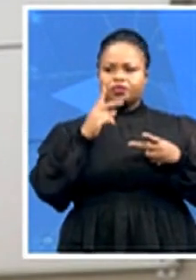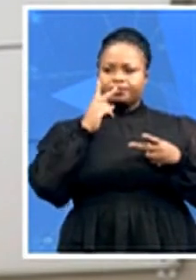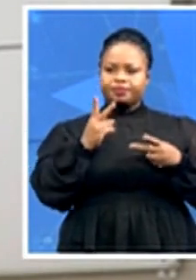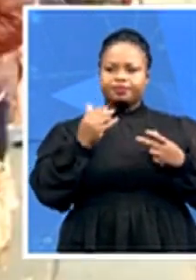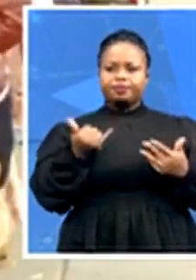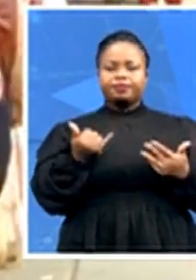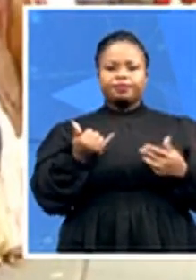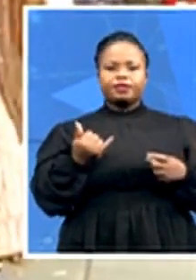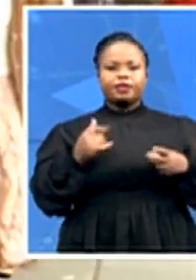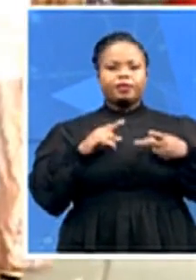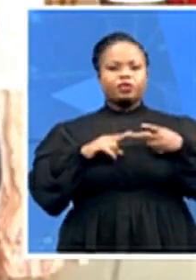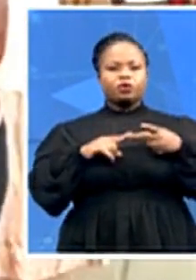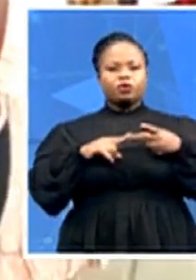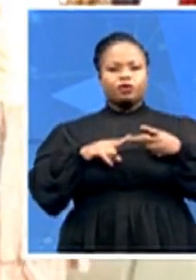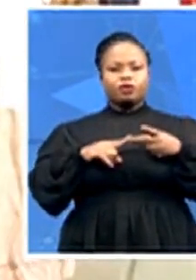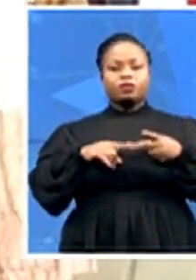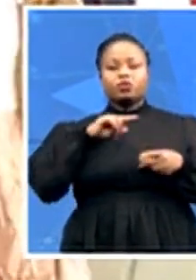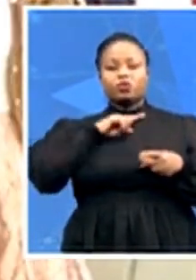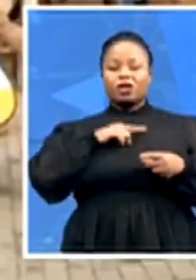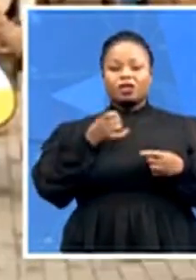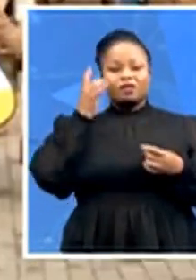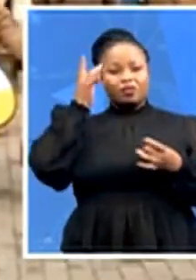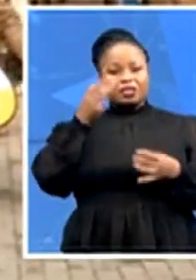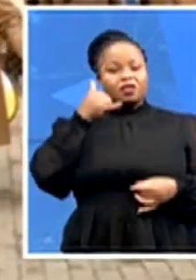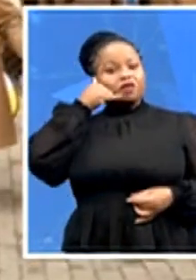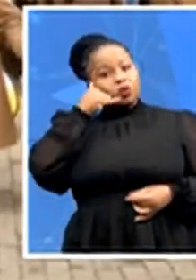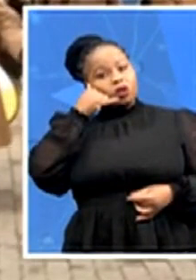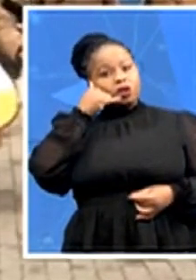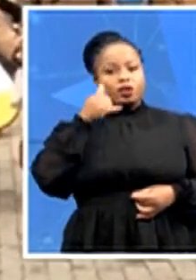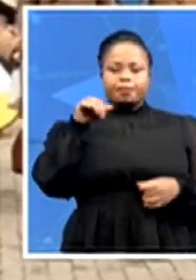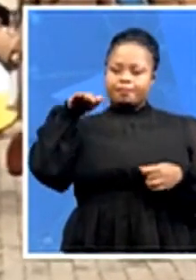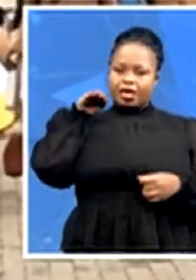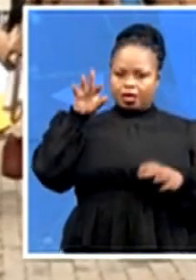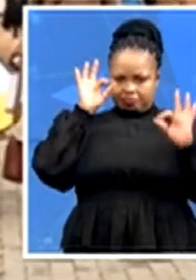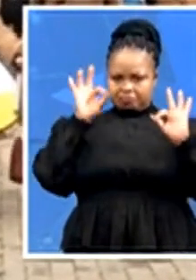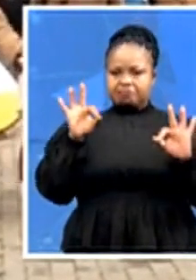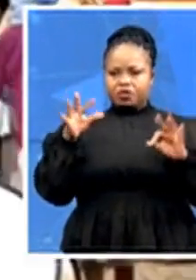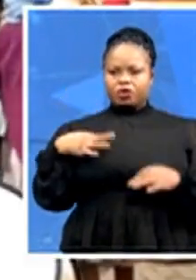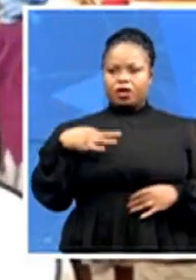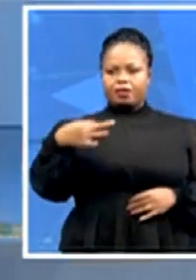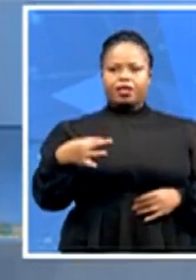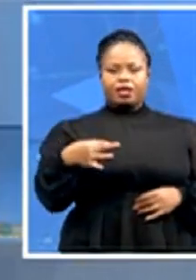details or cell phone numbers are correct when they apply, as this is key to receiving payment.